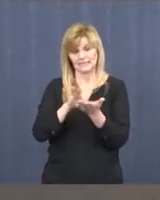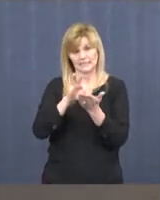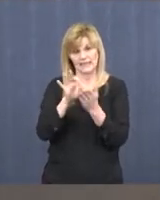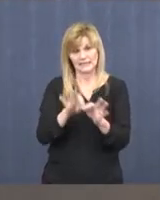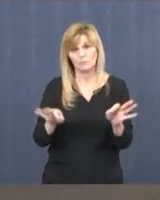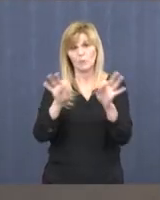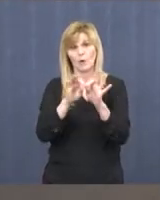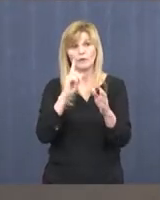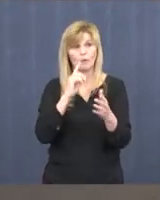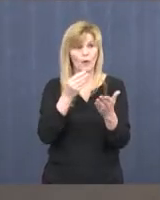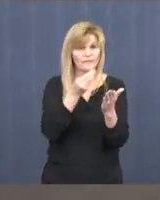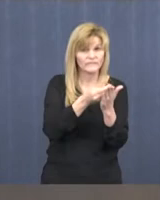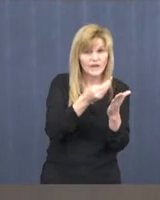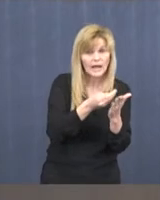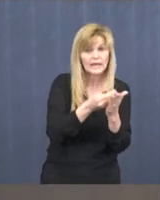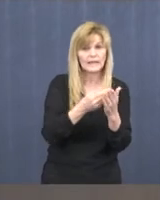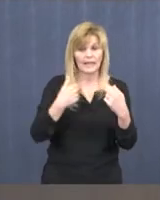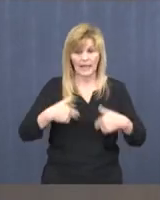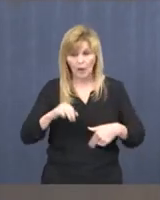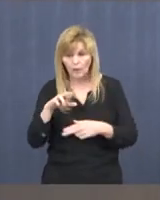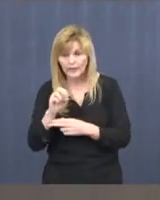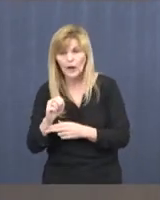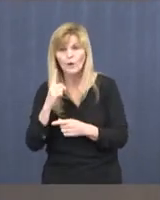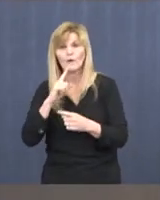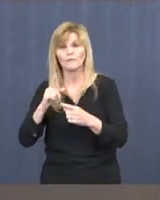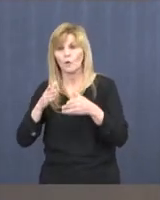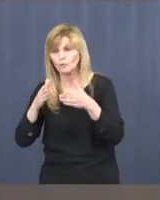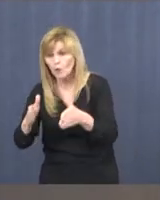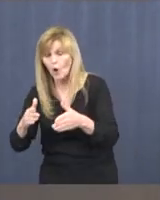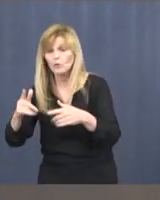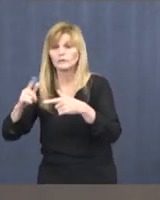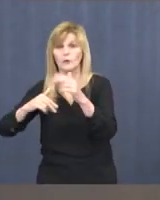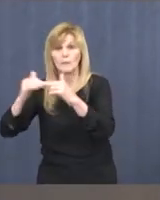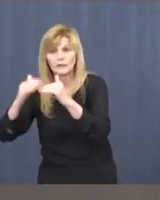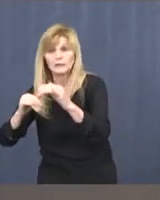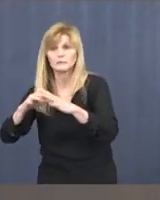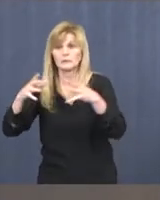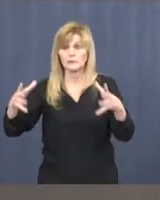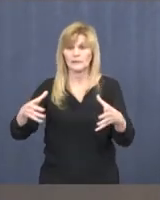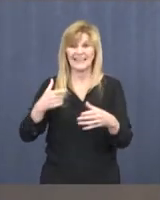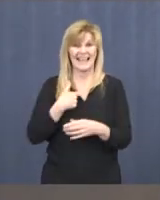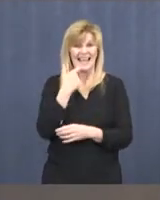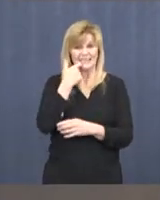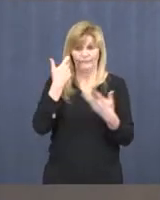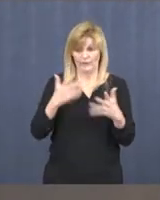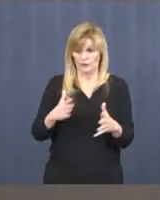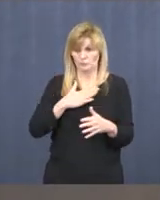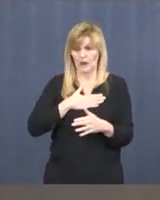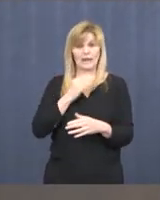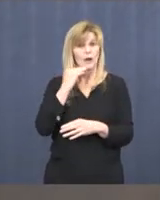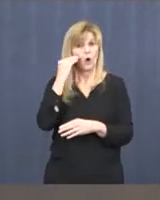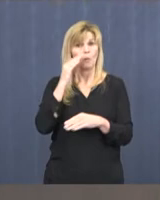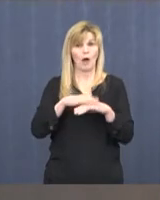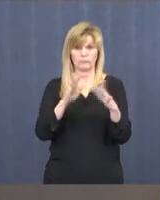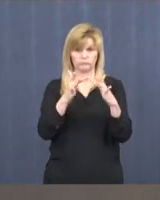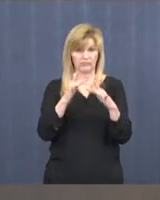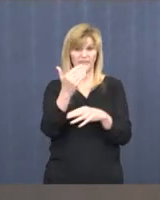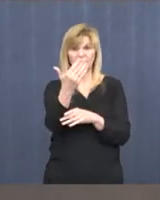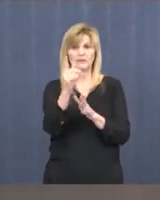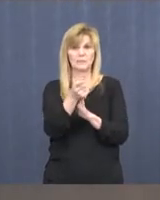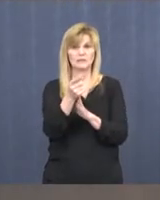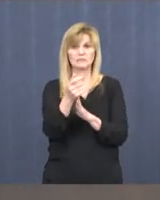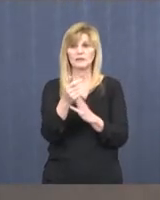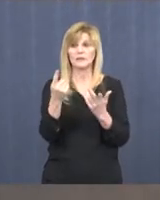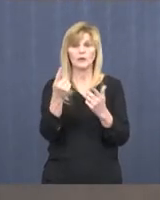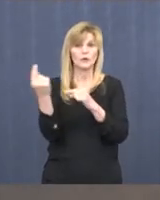education, for health care, and for infrastructure. I did it at home the other night. It took 15 minutes. You can do your Census, and nobody